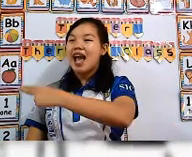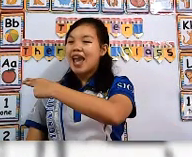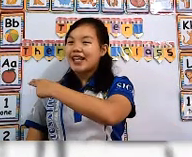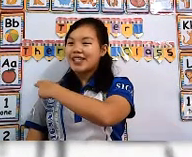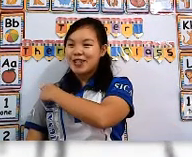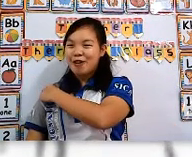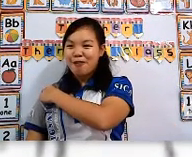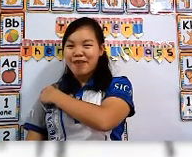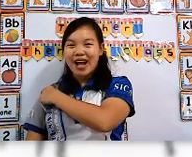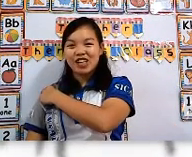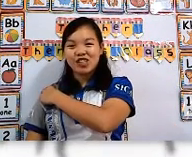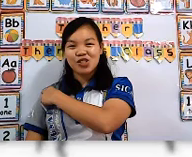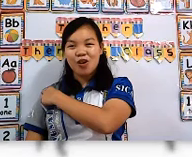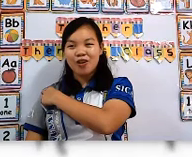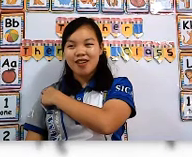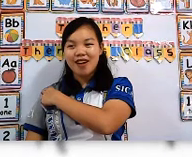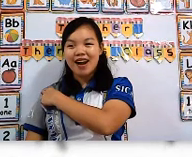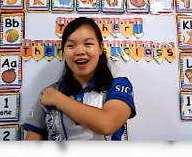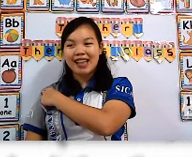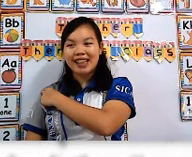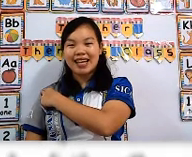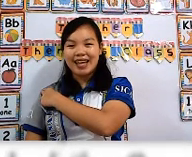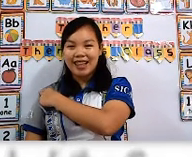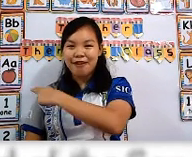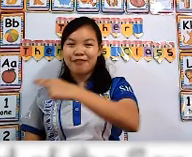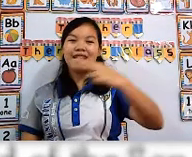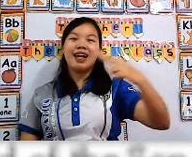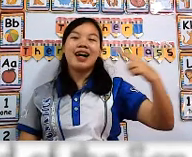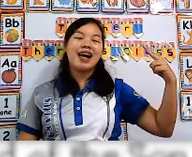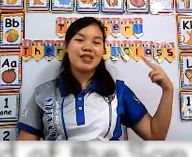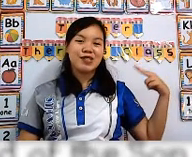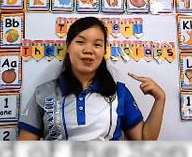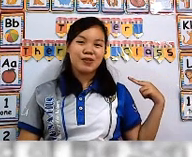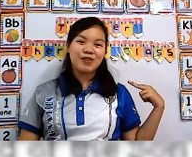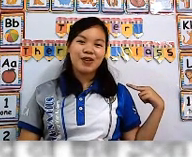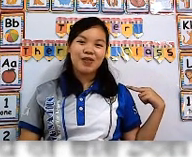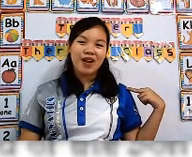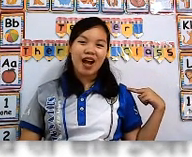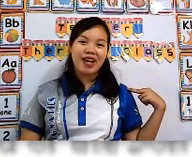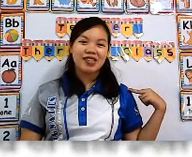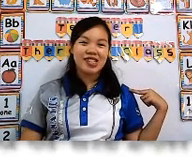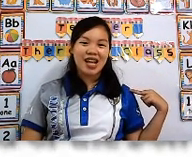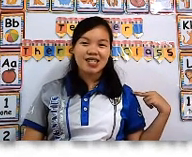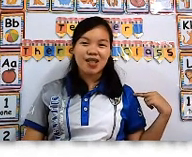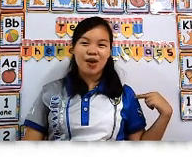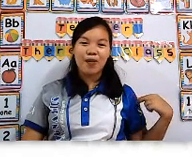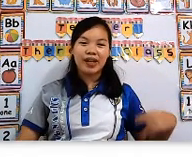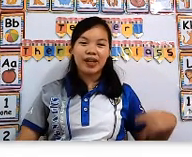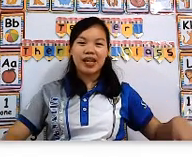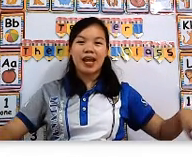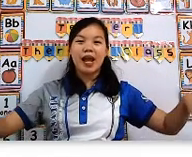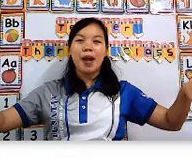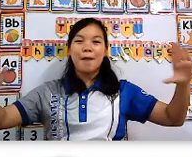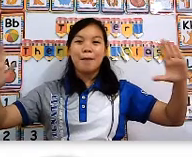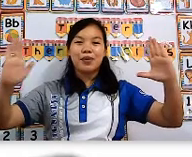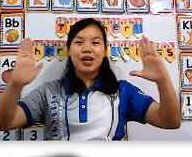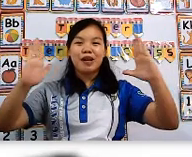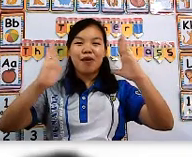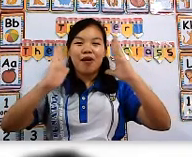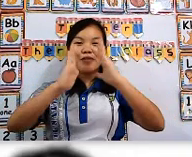Then to my shoulder at the left Then to the right just slowly